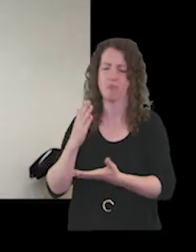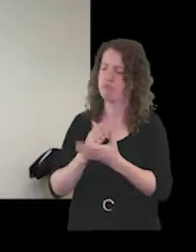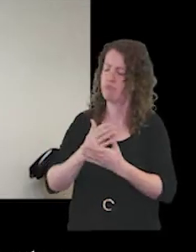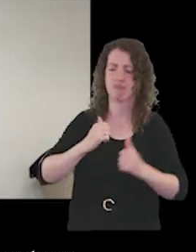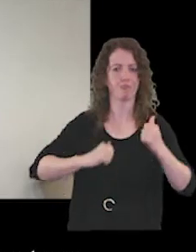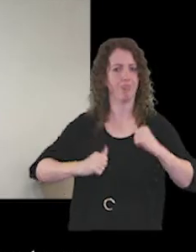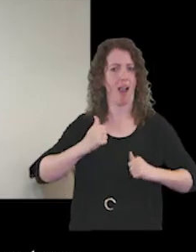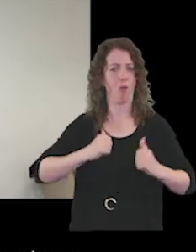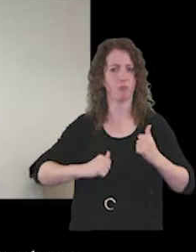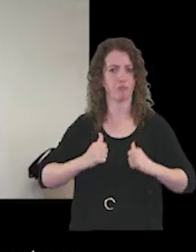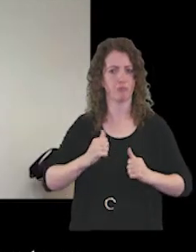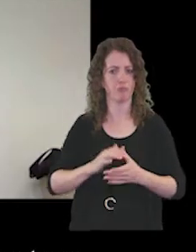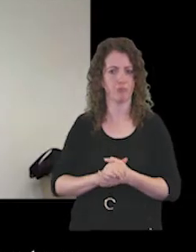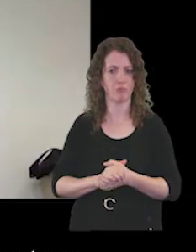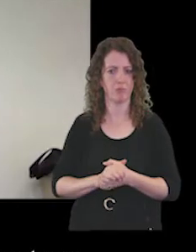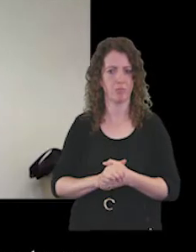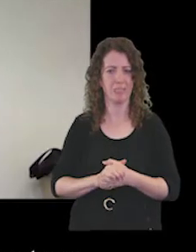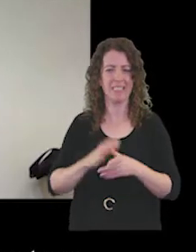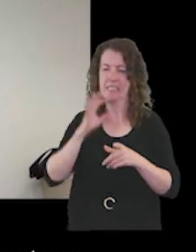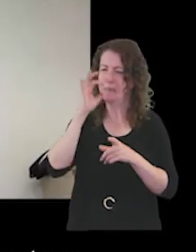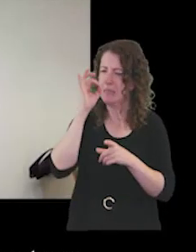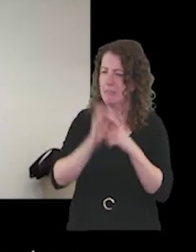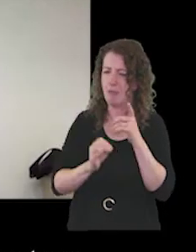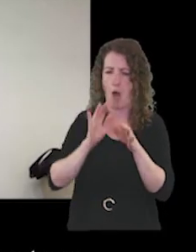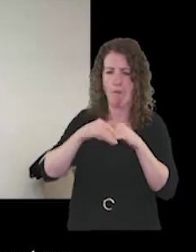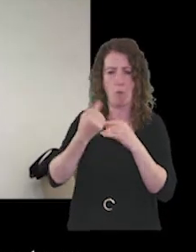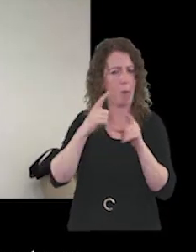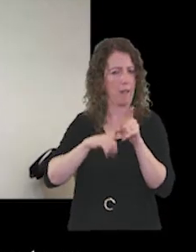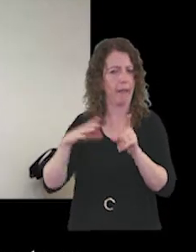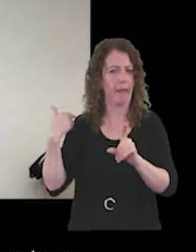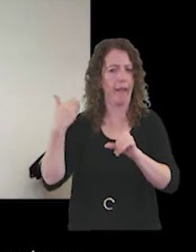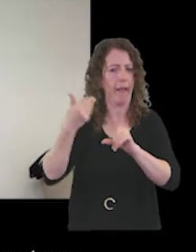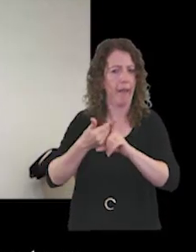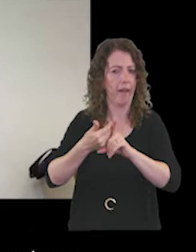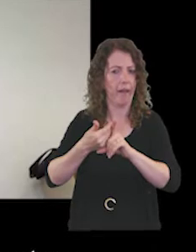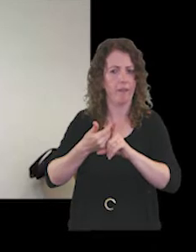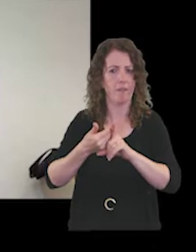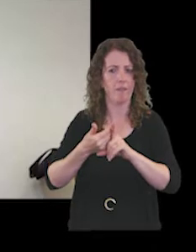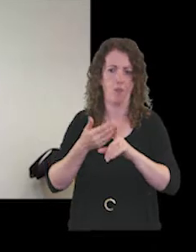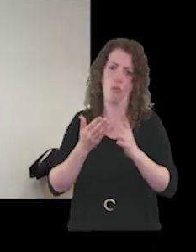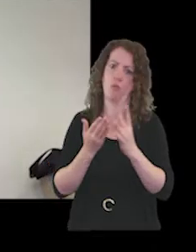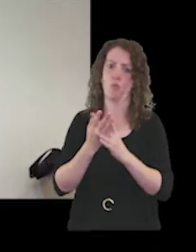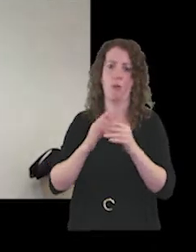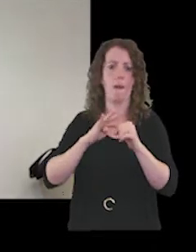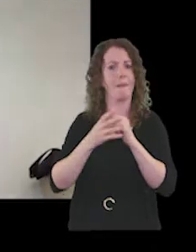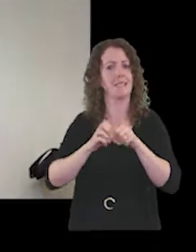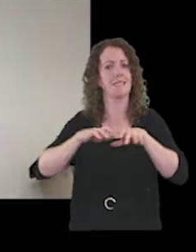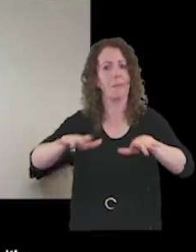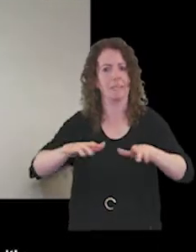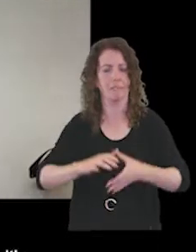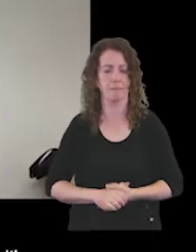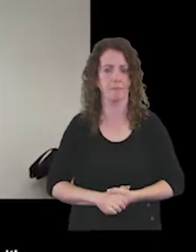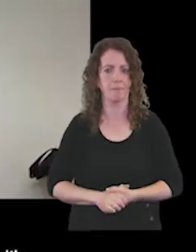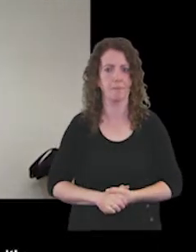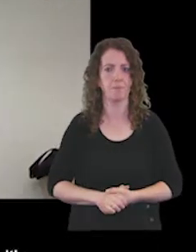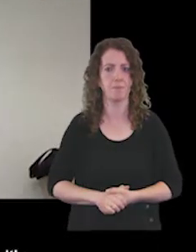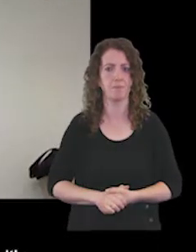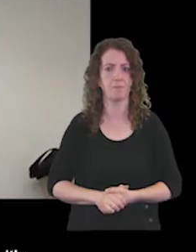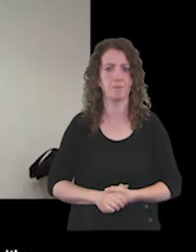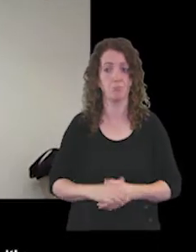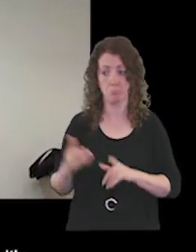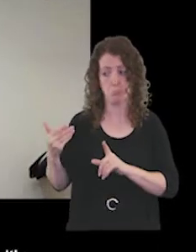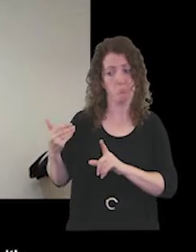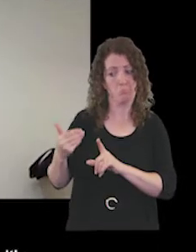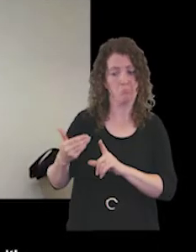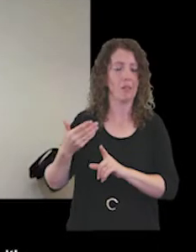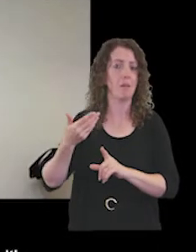of, and particularly so over the past year and a half of the pandemic. For much of the time, it's